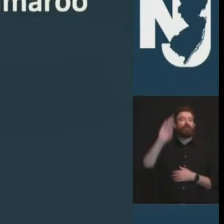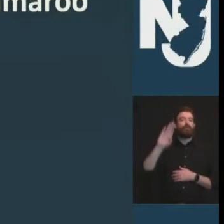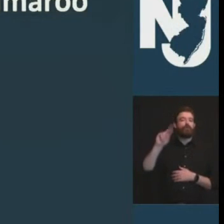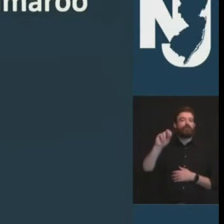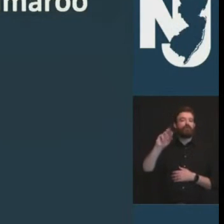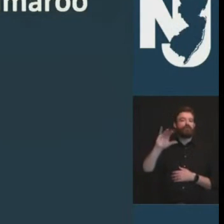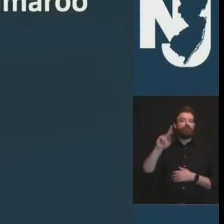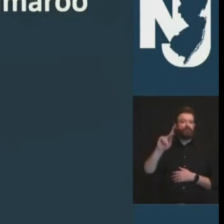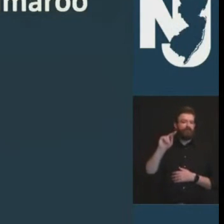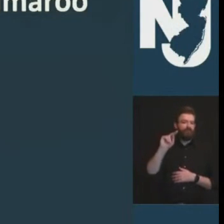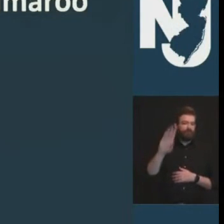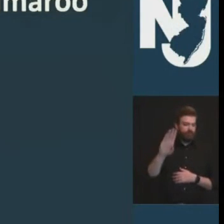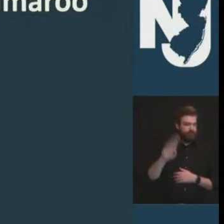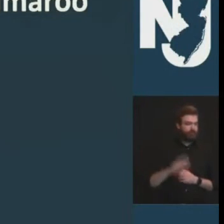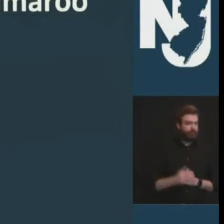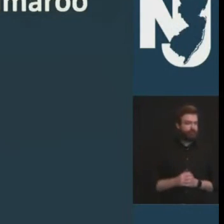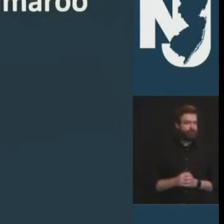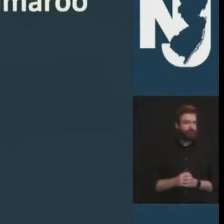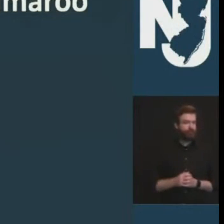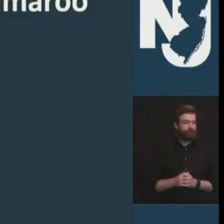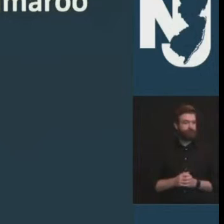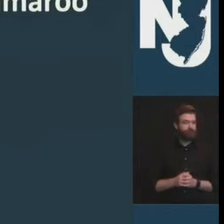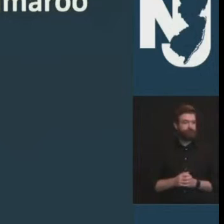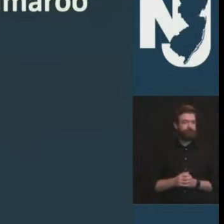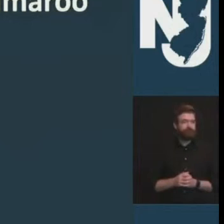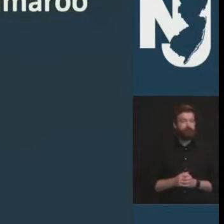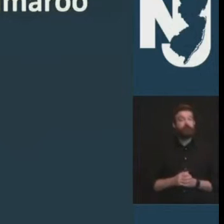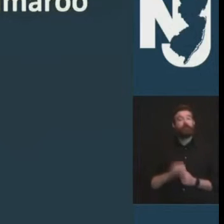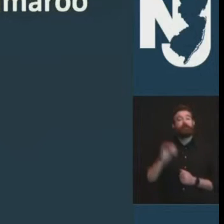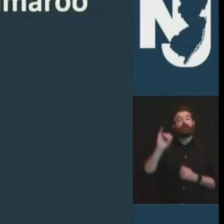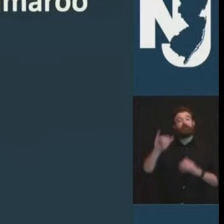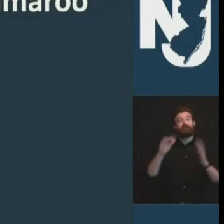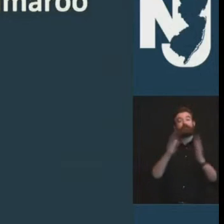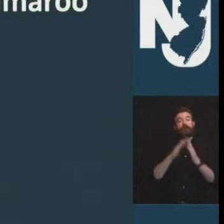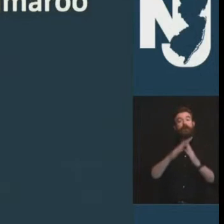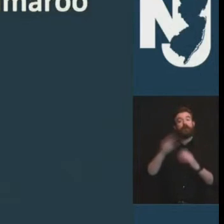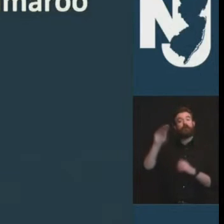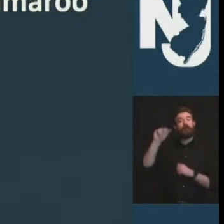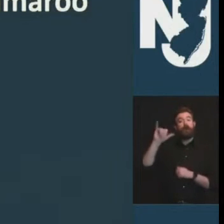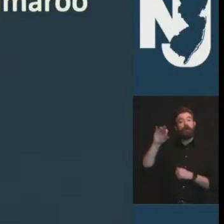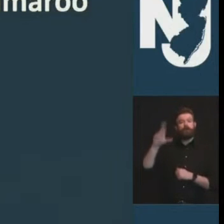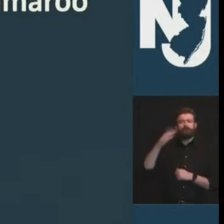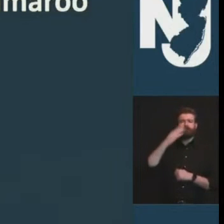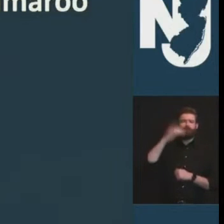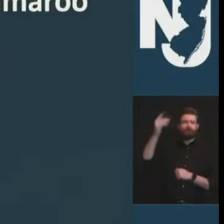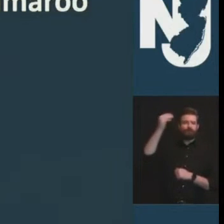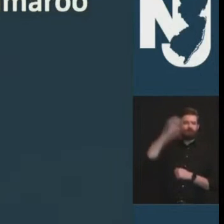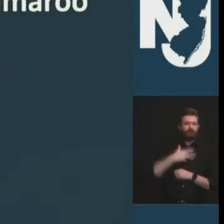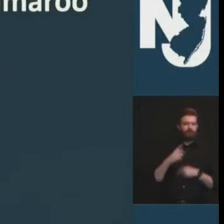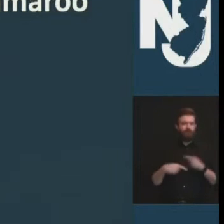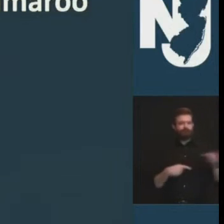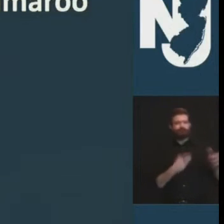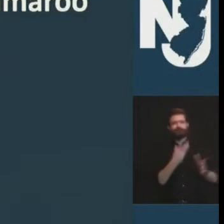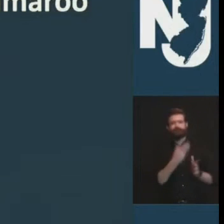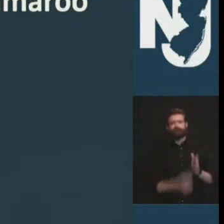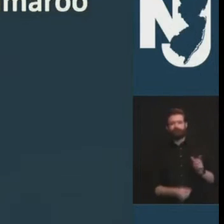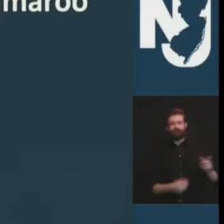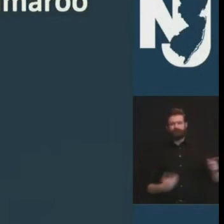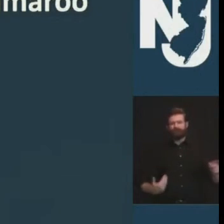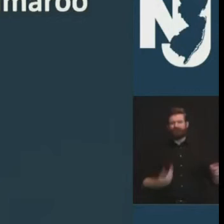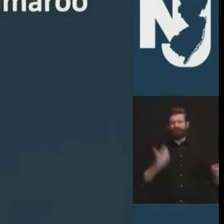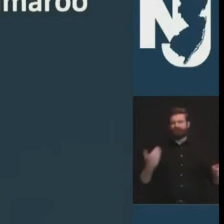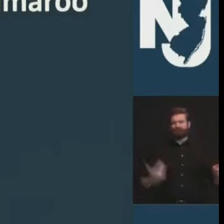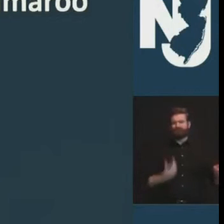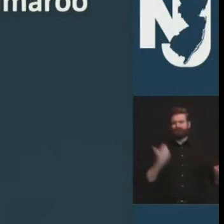for raising rico's passing to me he was only 21 when he passed away while on active duty at osan